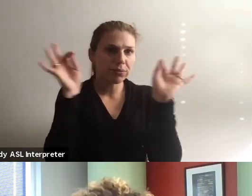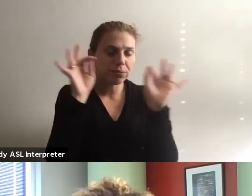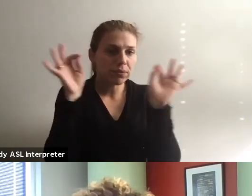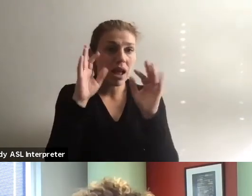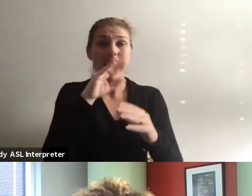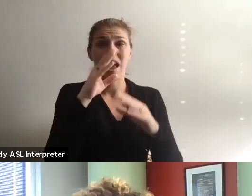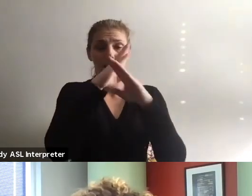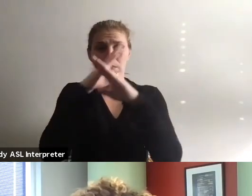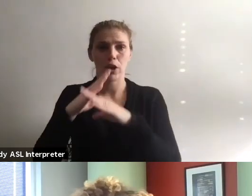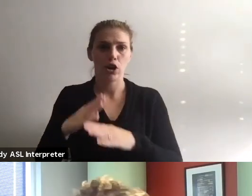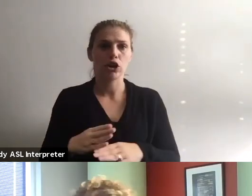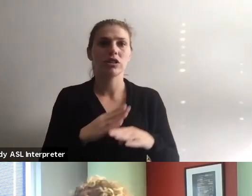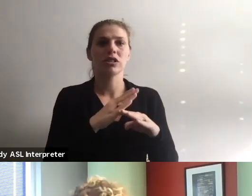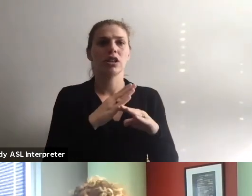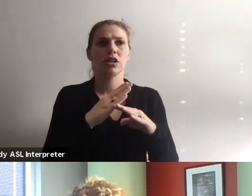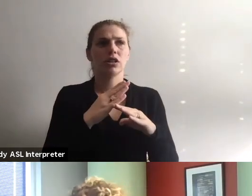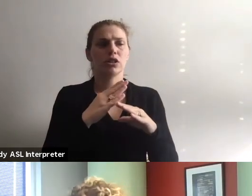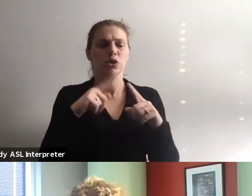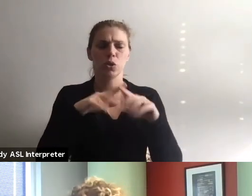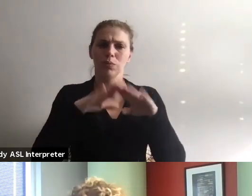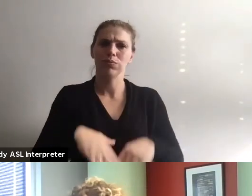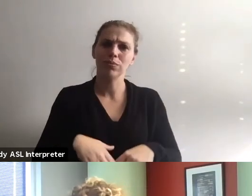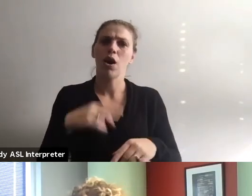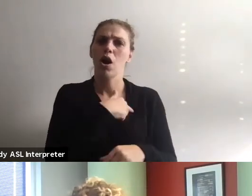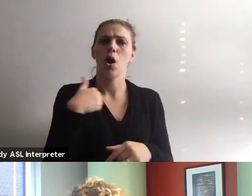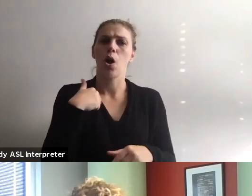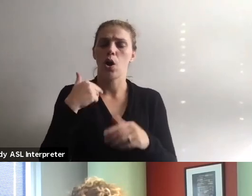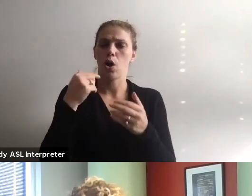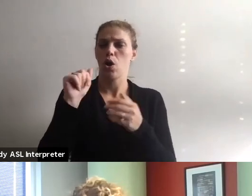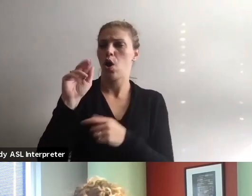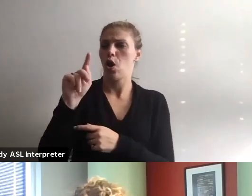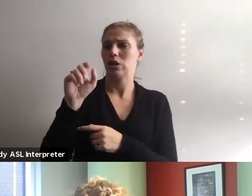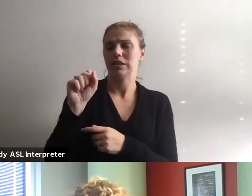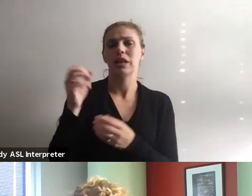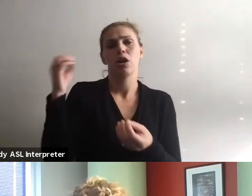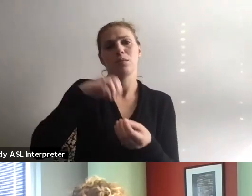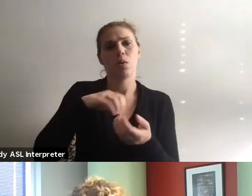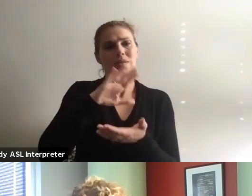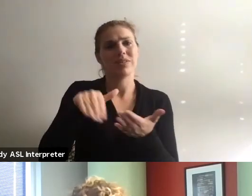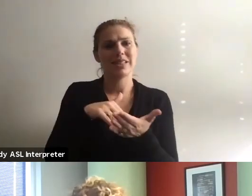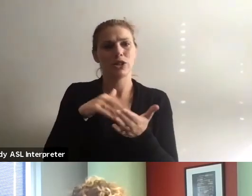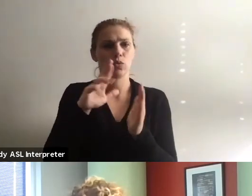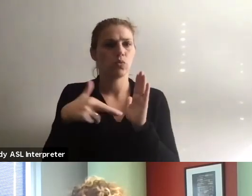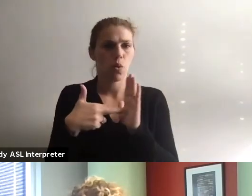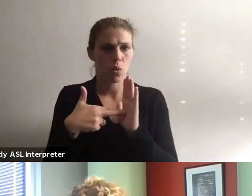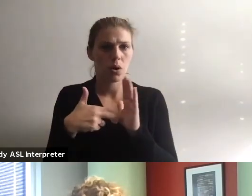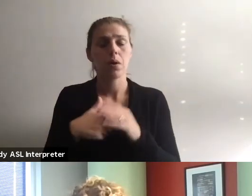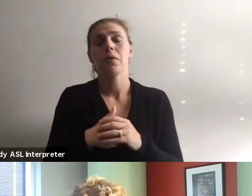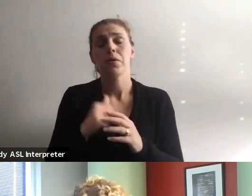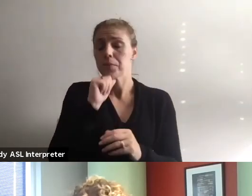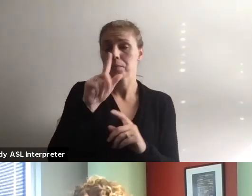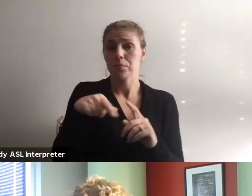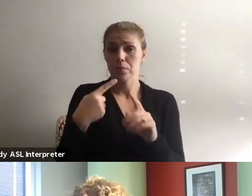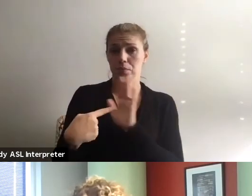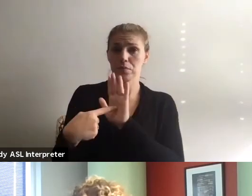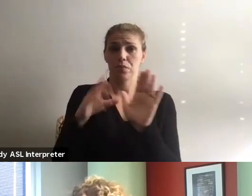barriers within the community where the arts can start to play more of a central role beyond just showing